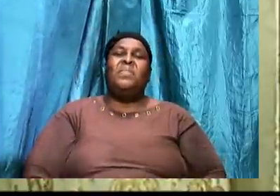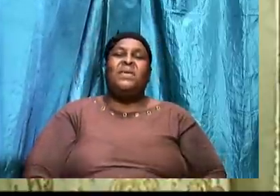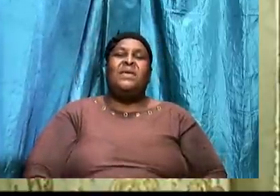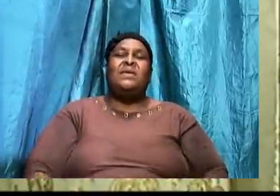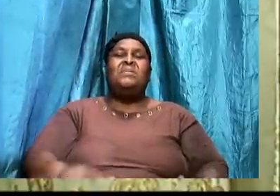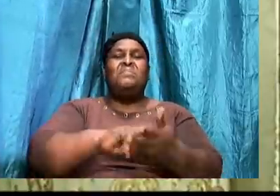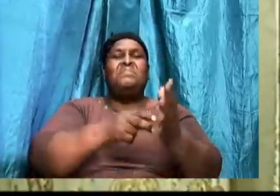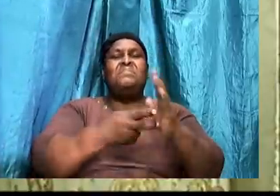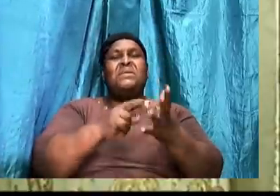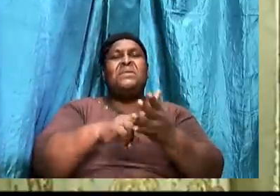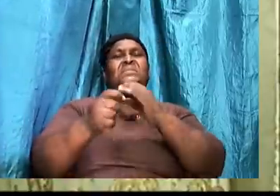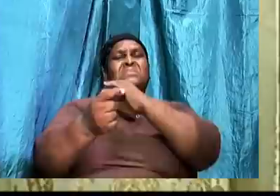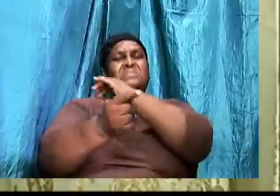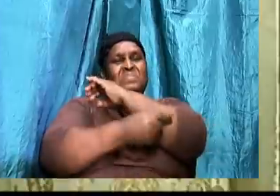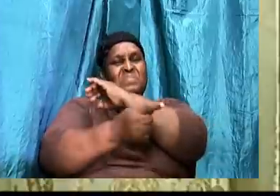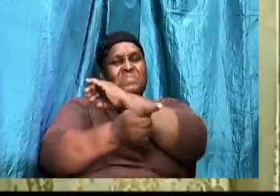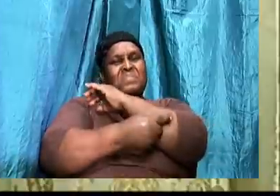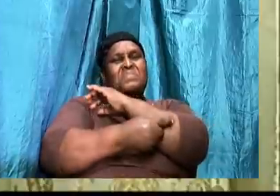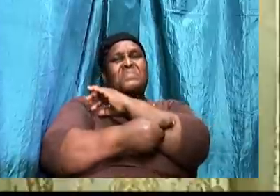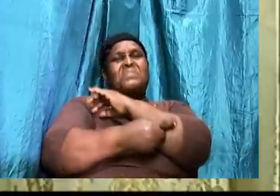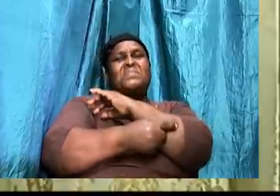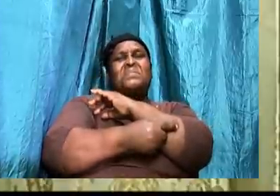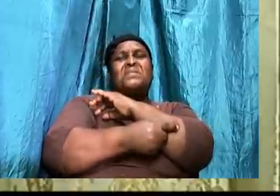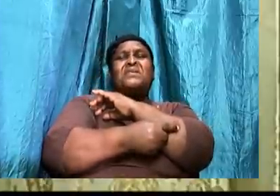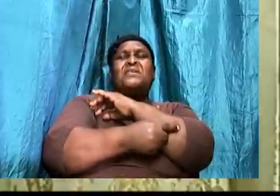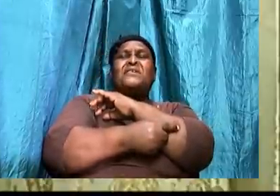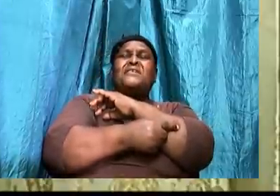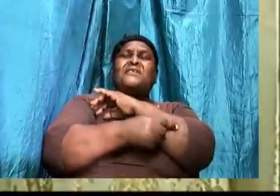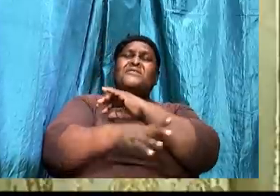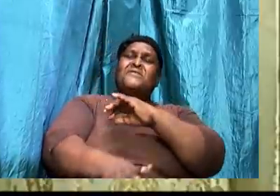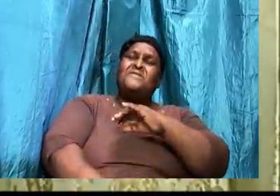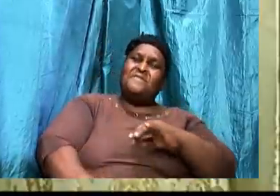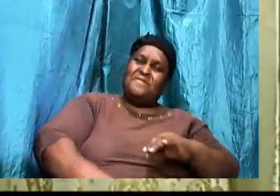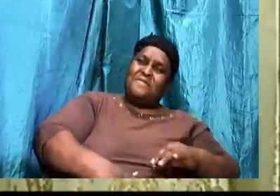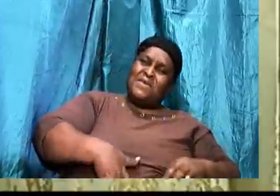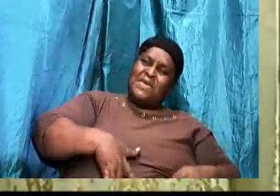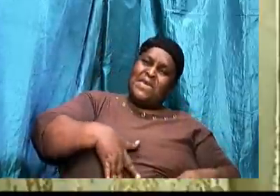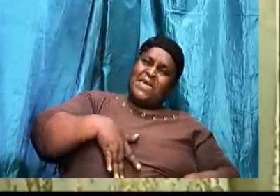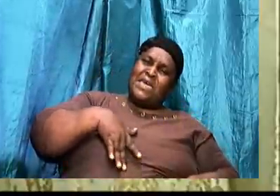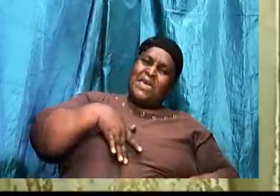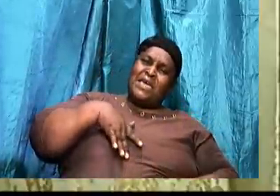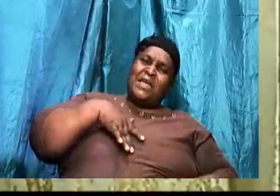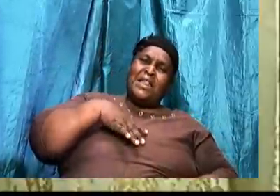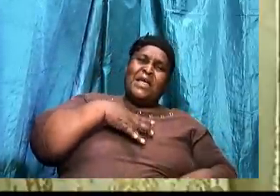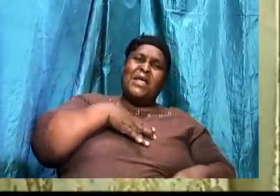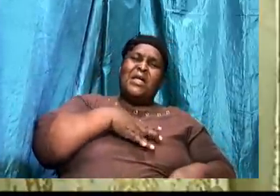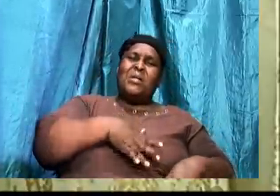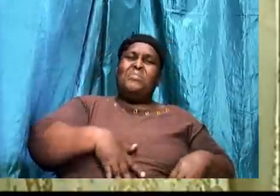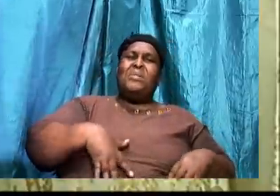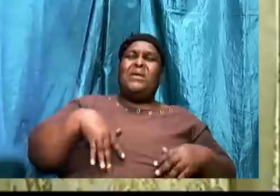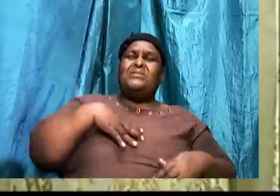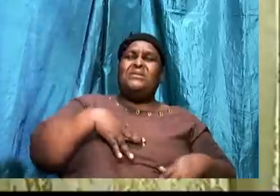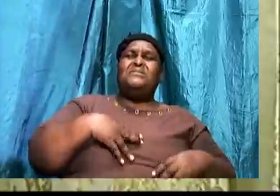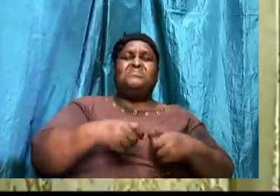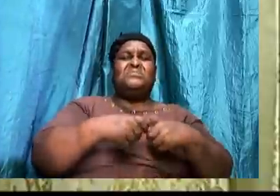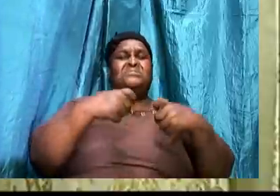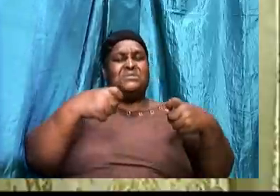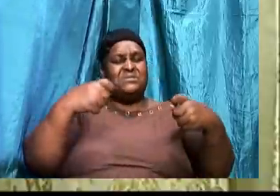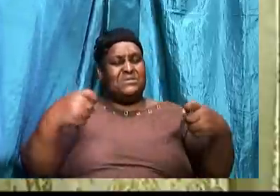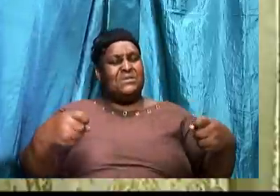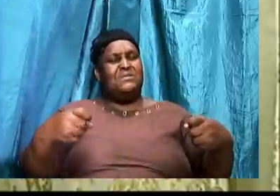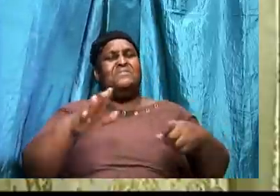that temptation. To feel physical pleasure. From. Some sinful activity.